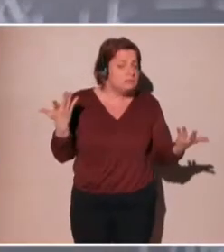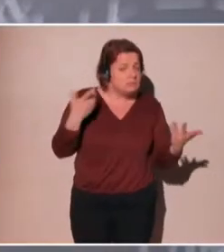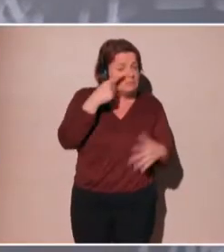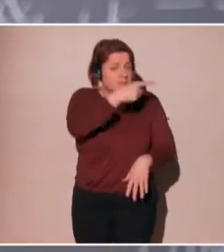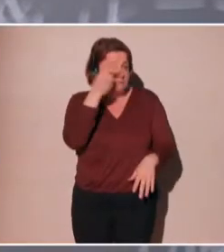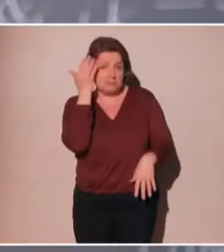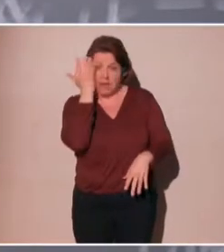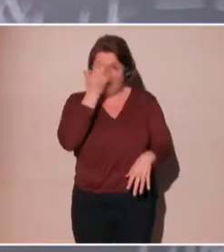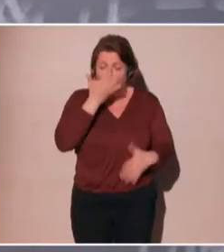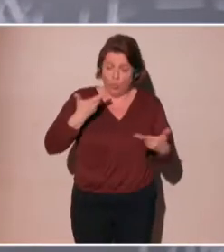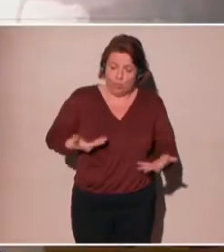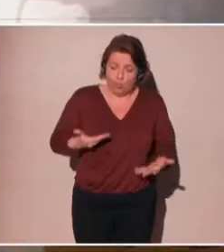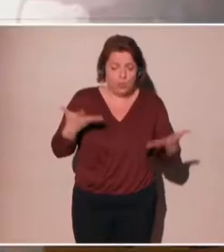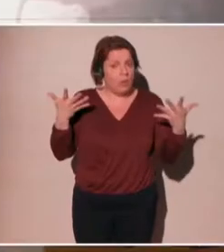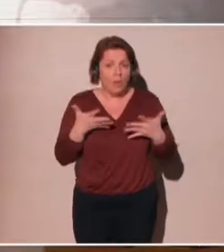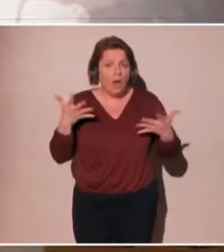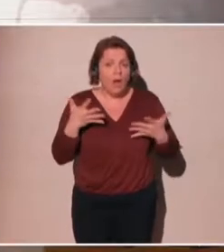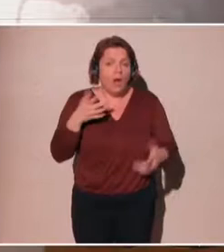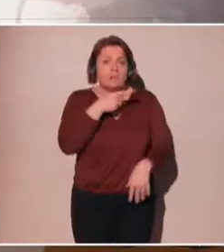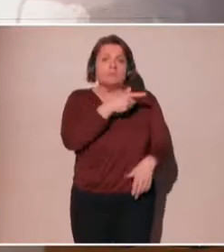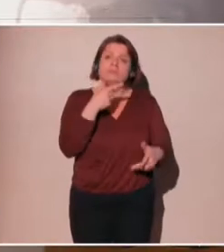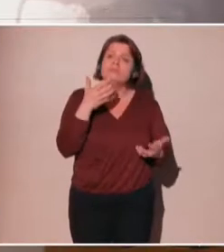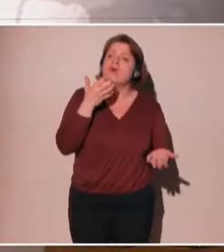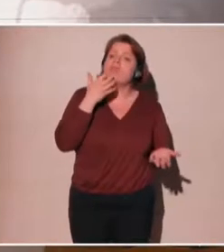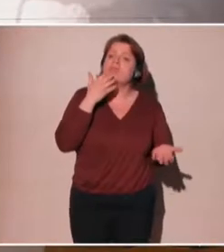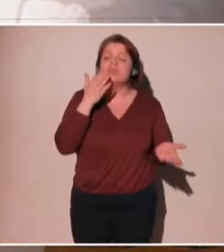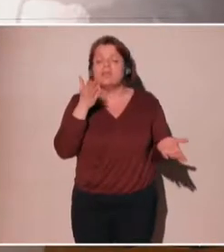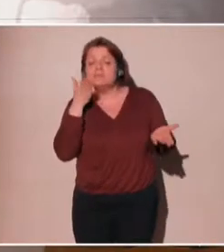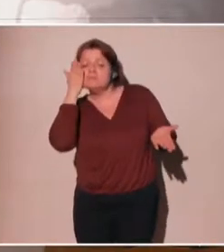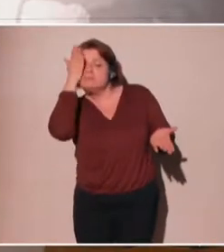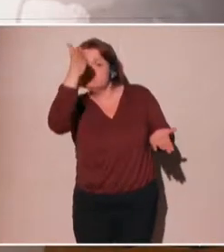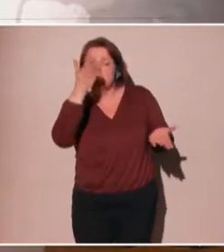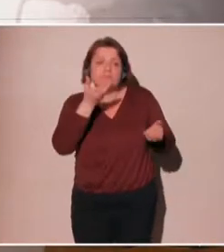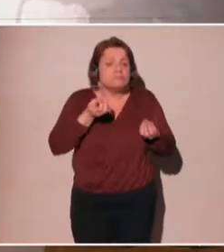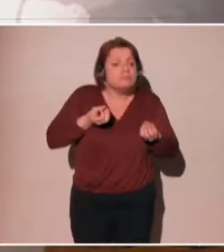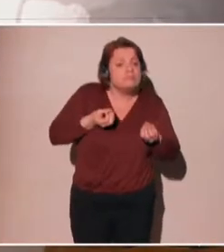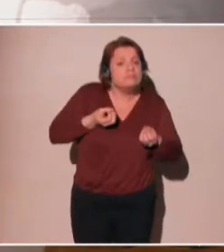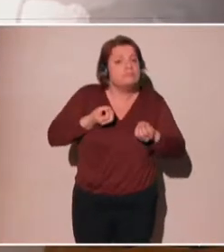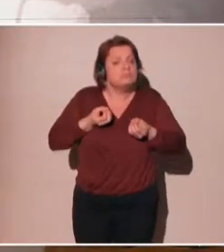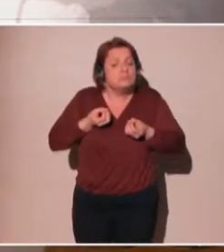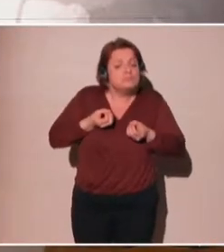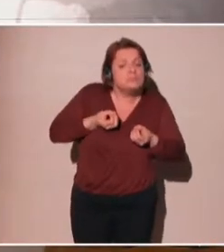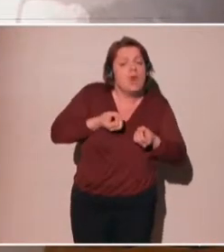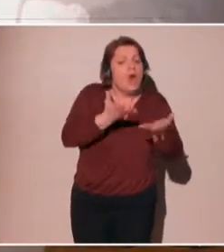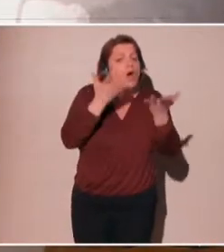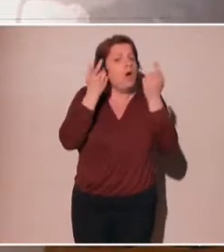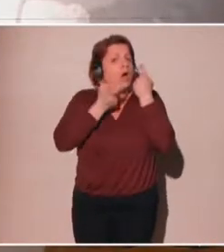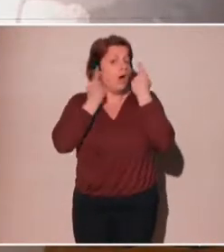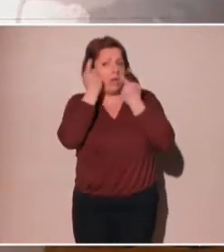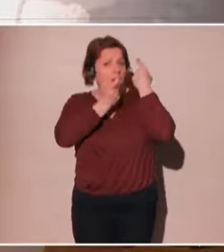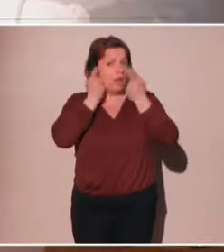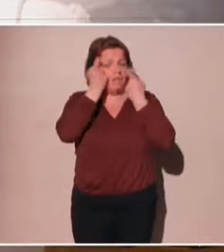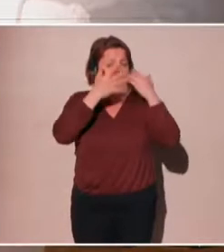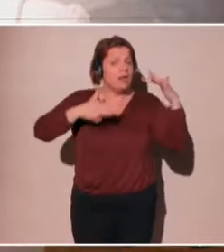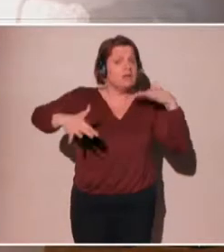So how are you looking at this? Are you planning to look into this a little more